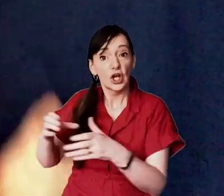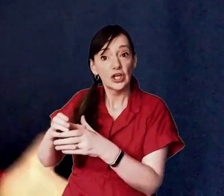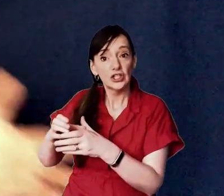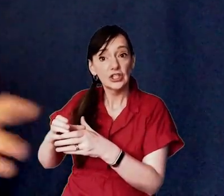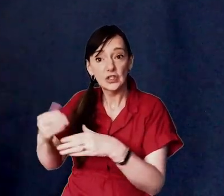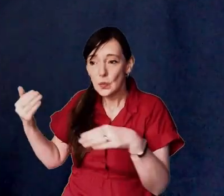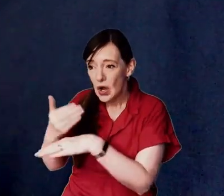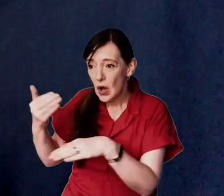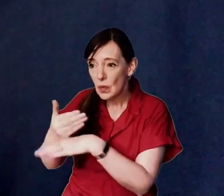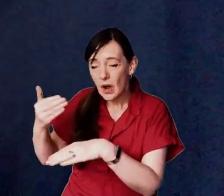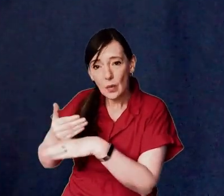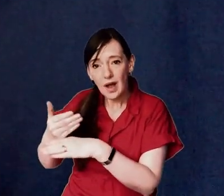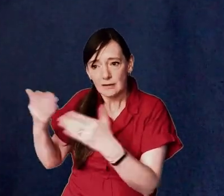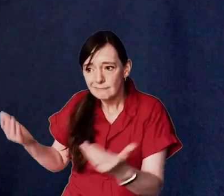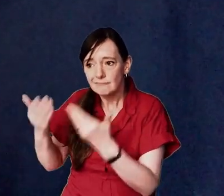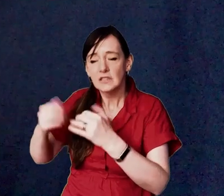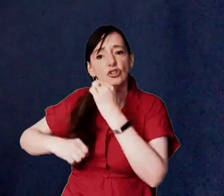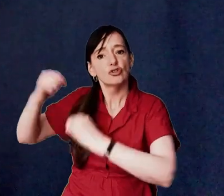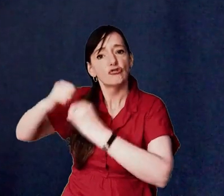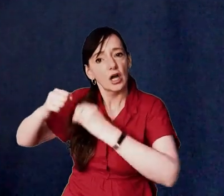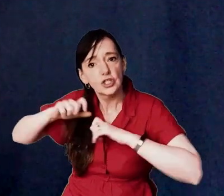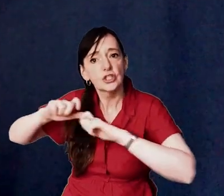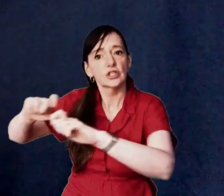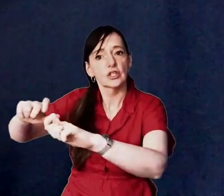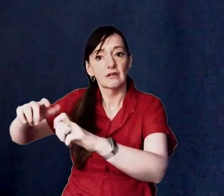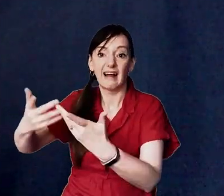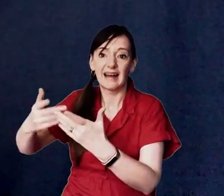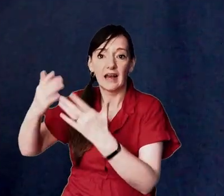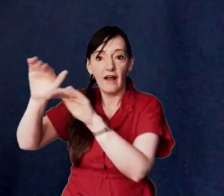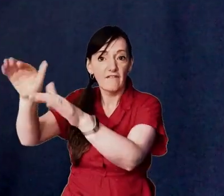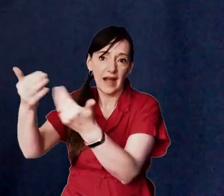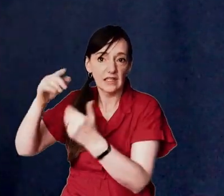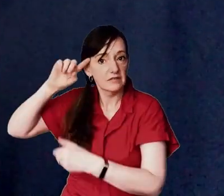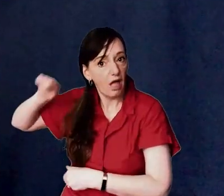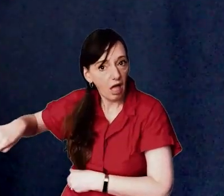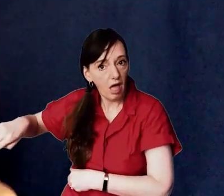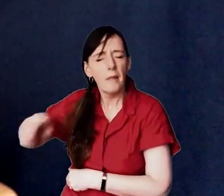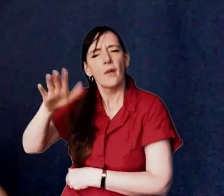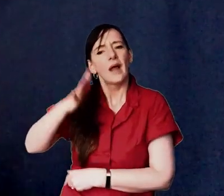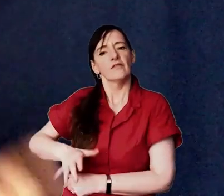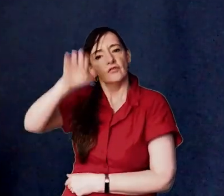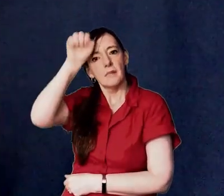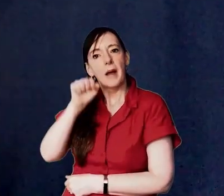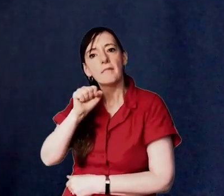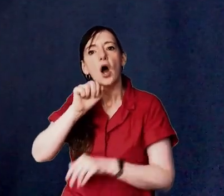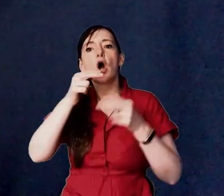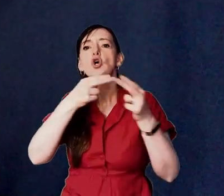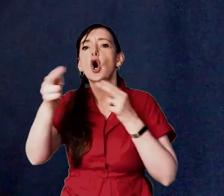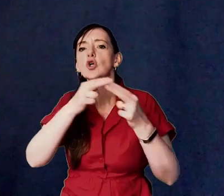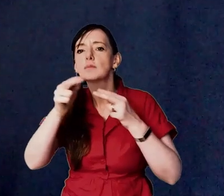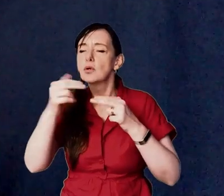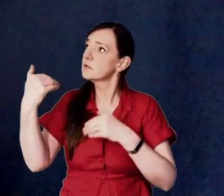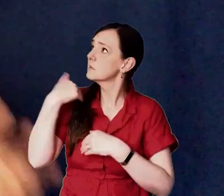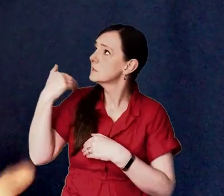all of our energy goes into keeping our structures going but we need to remember that the gospel imperative is is outward it's not inward